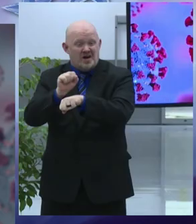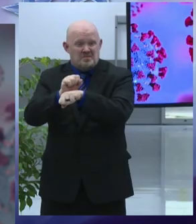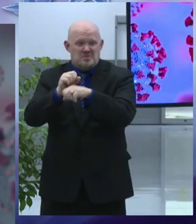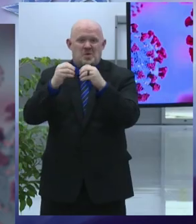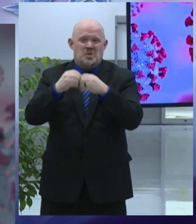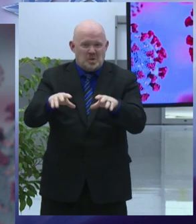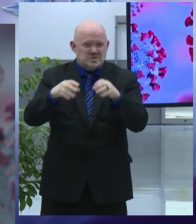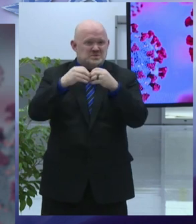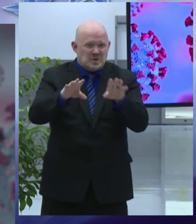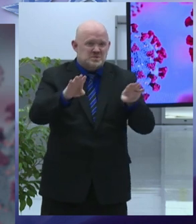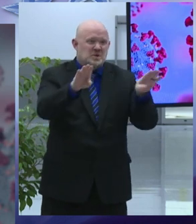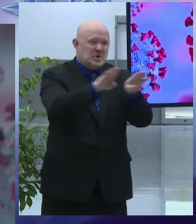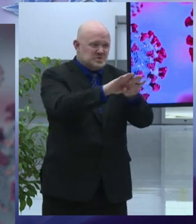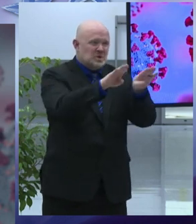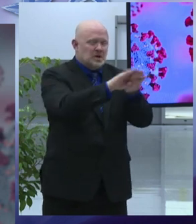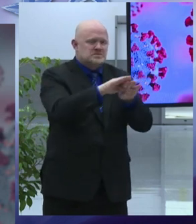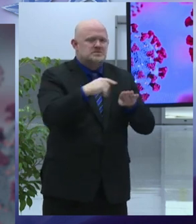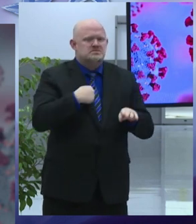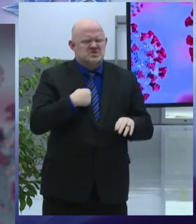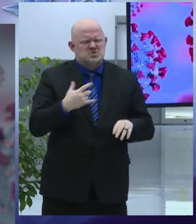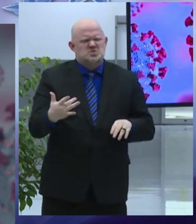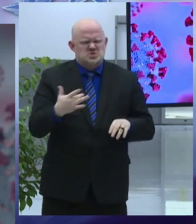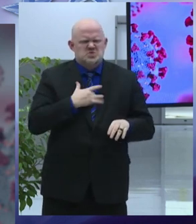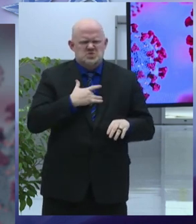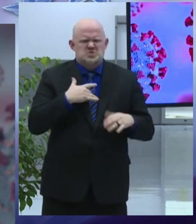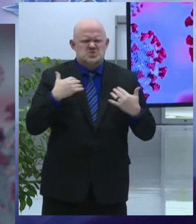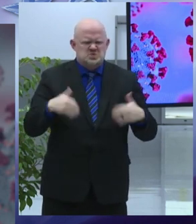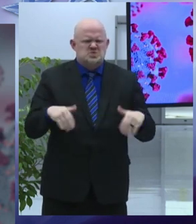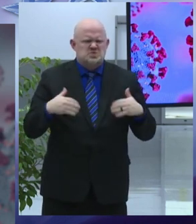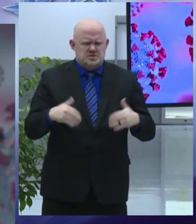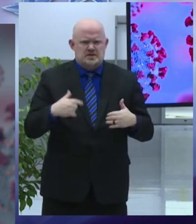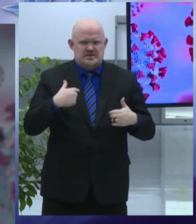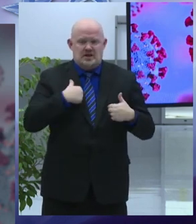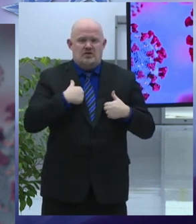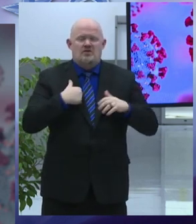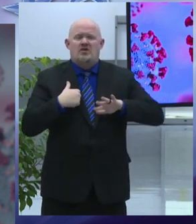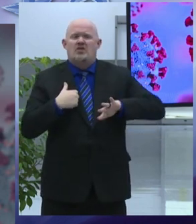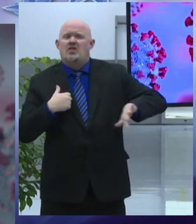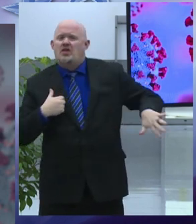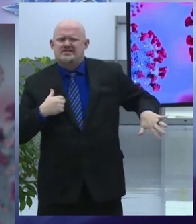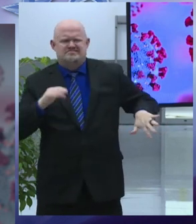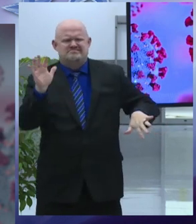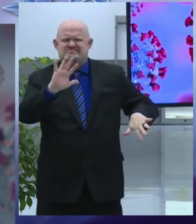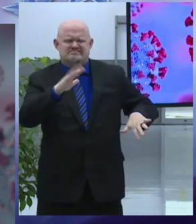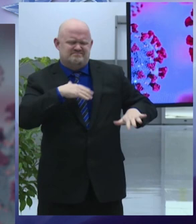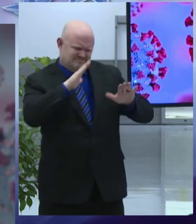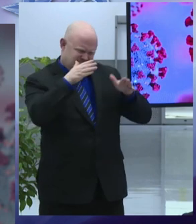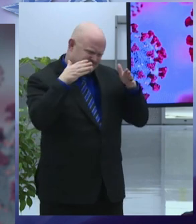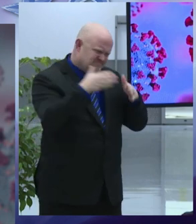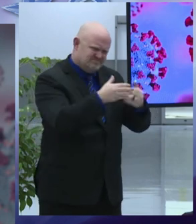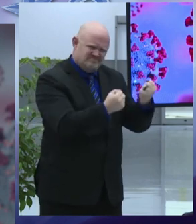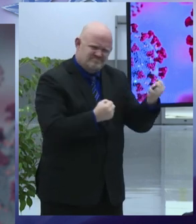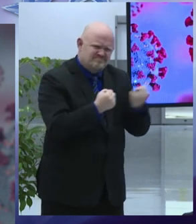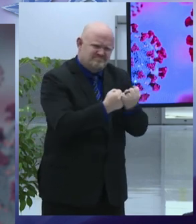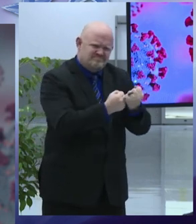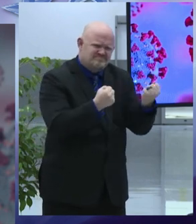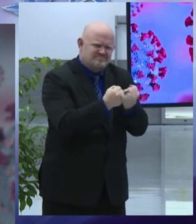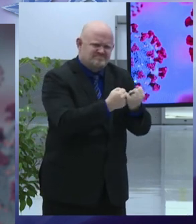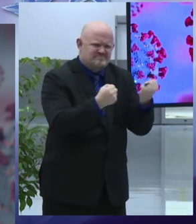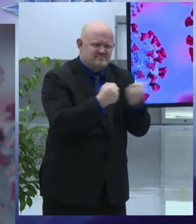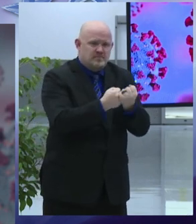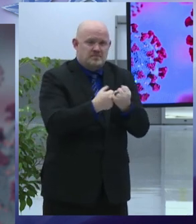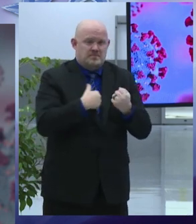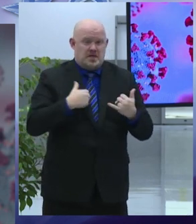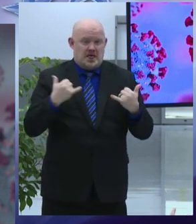impact pandemic in our recovery we are now in the midst of the largest spike of covid19 cases yet fueled